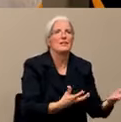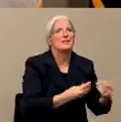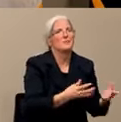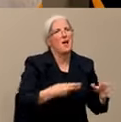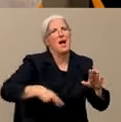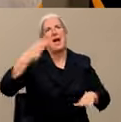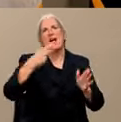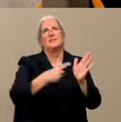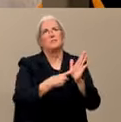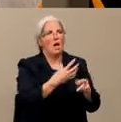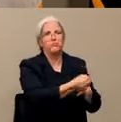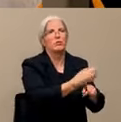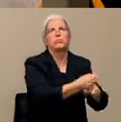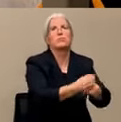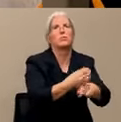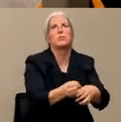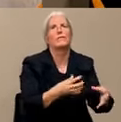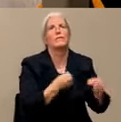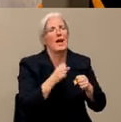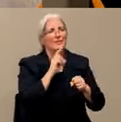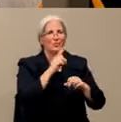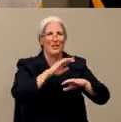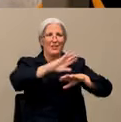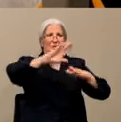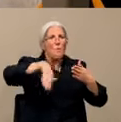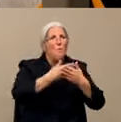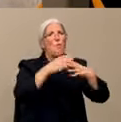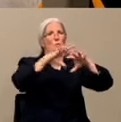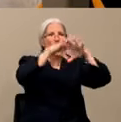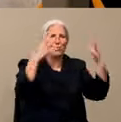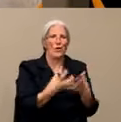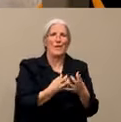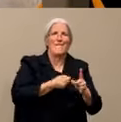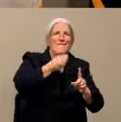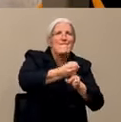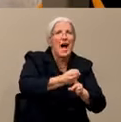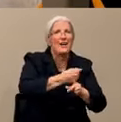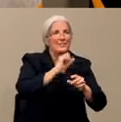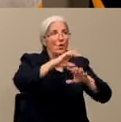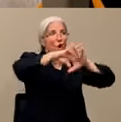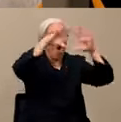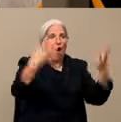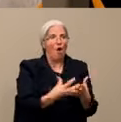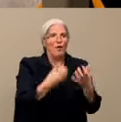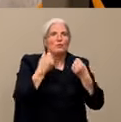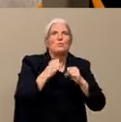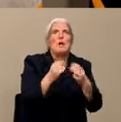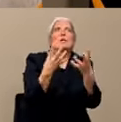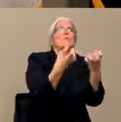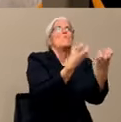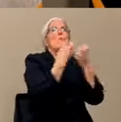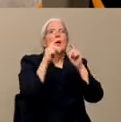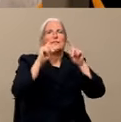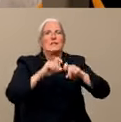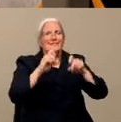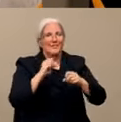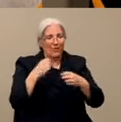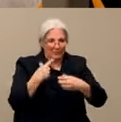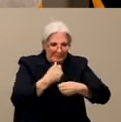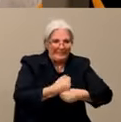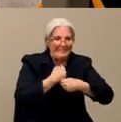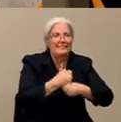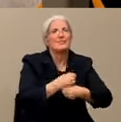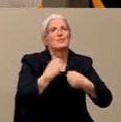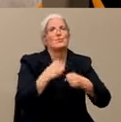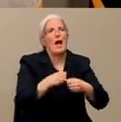a worldwide, it's a pandemic. So every country needs to test. And the supply chain is not